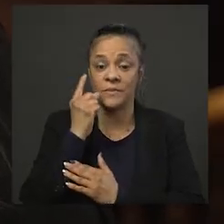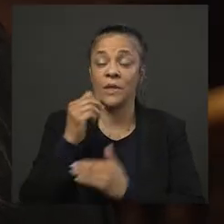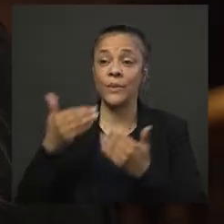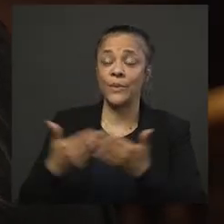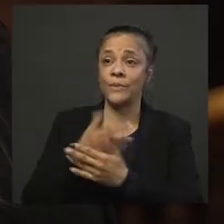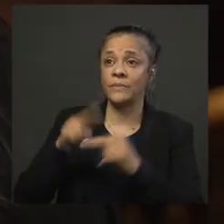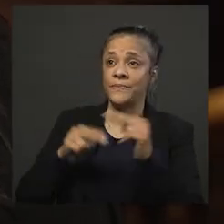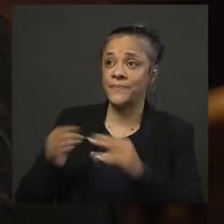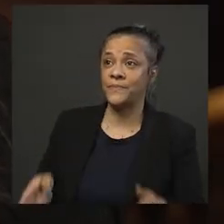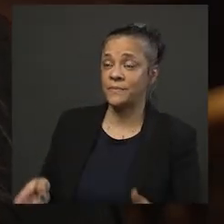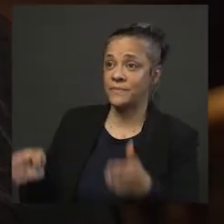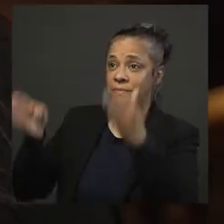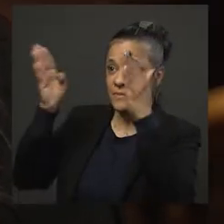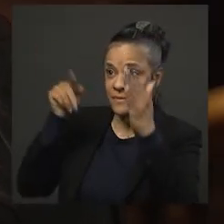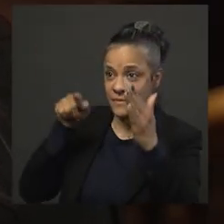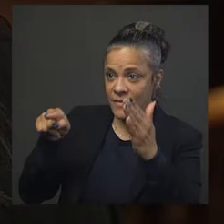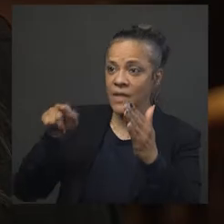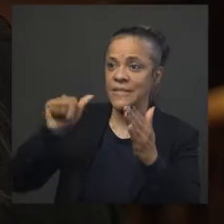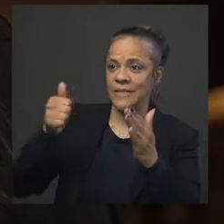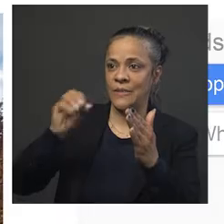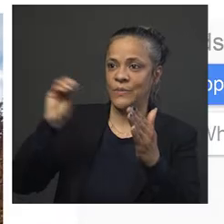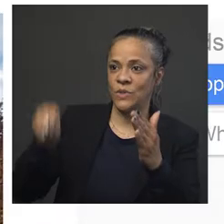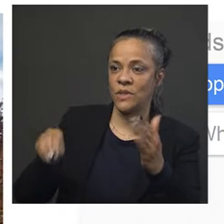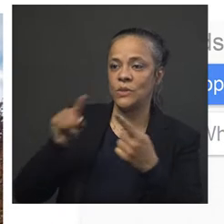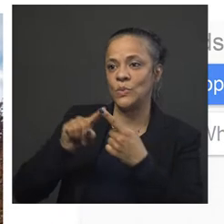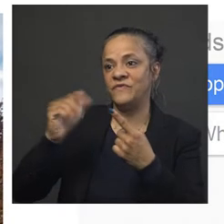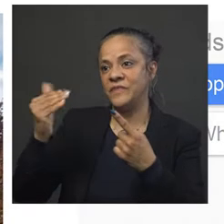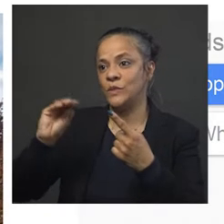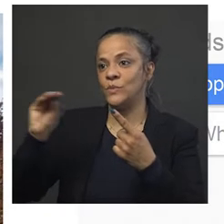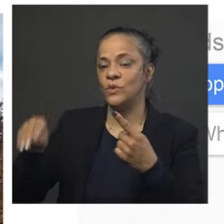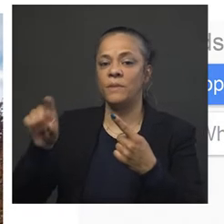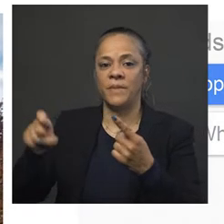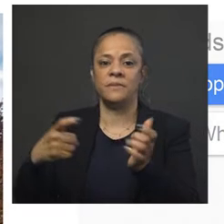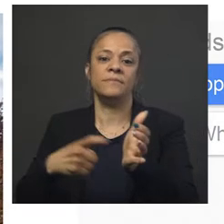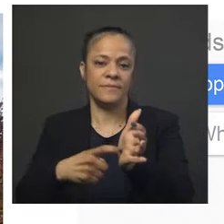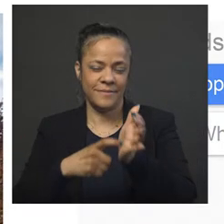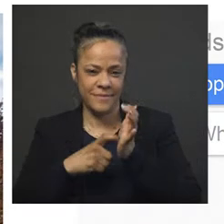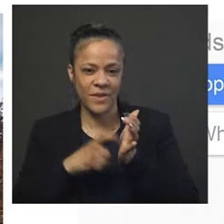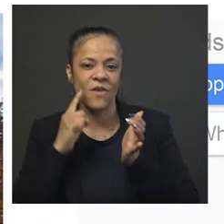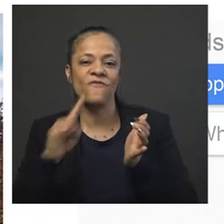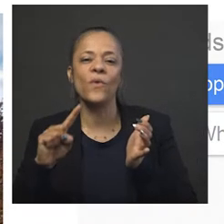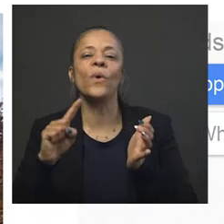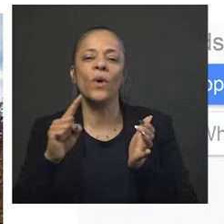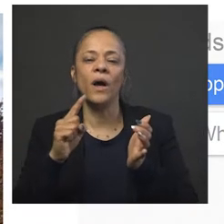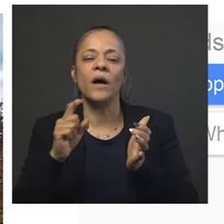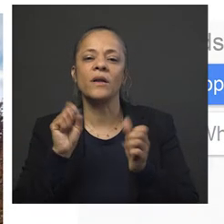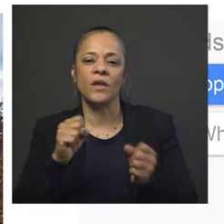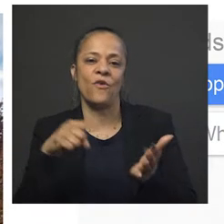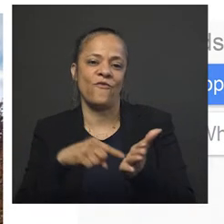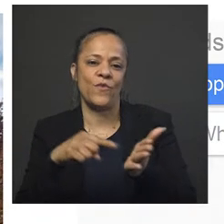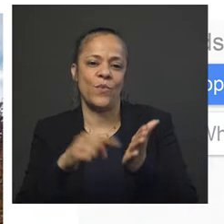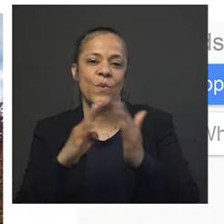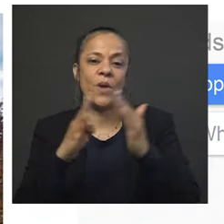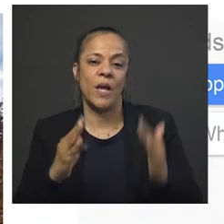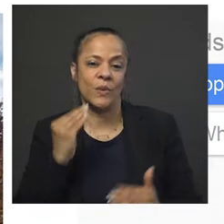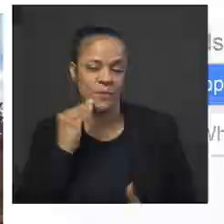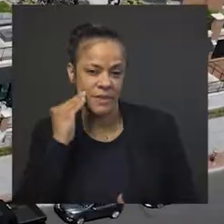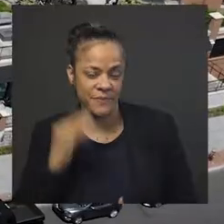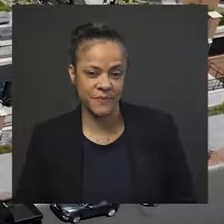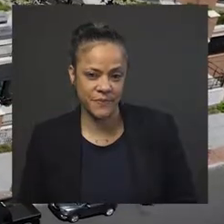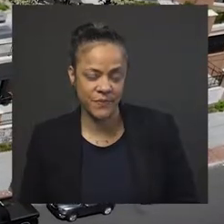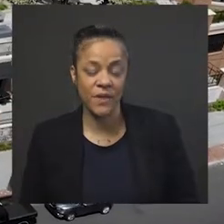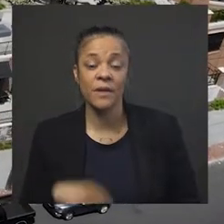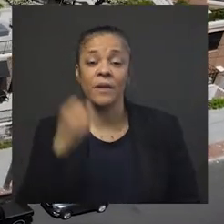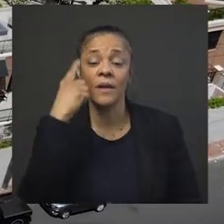of total units within new construction city-wide that is receiving the benefits of either additional units or square footage.